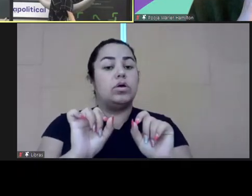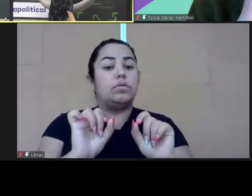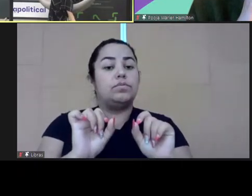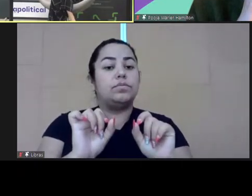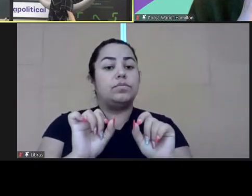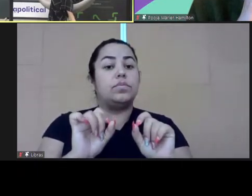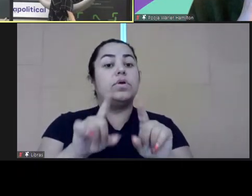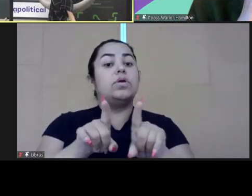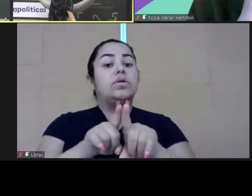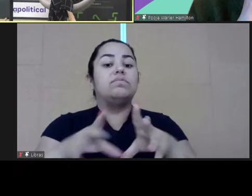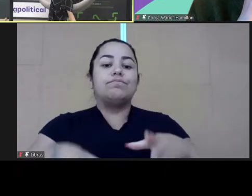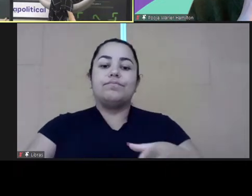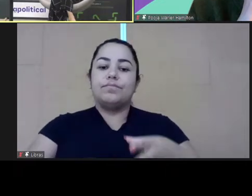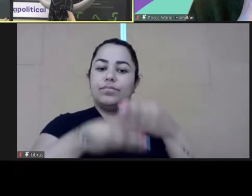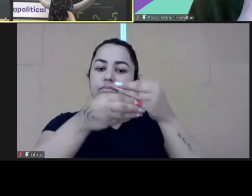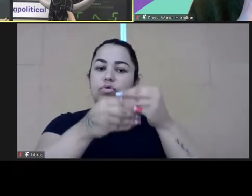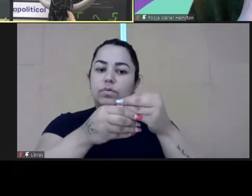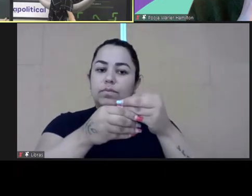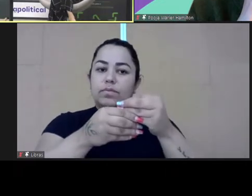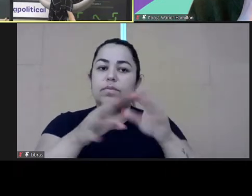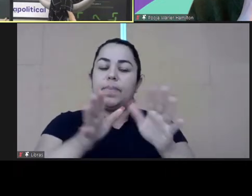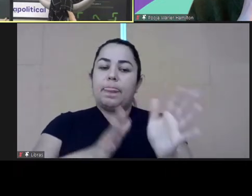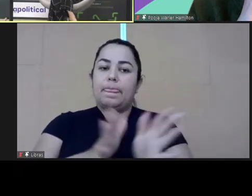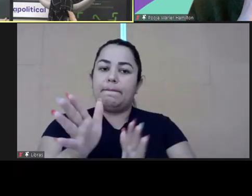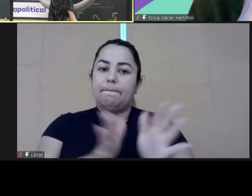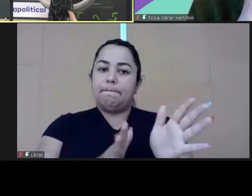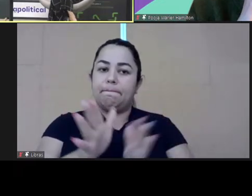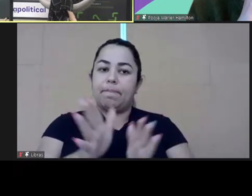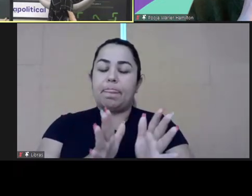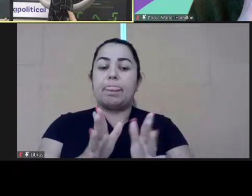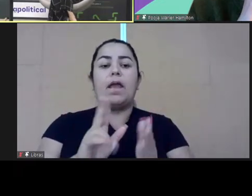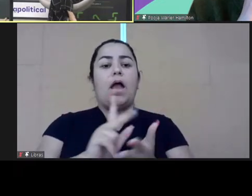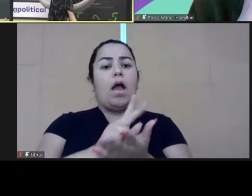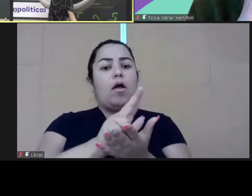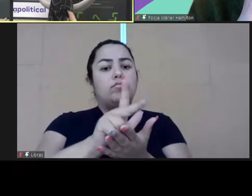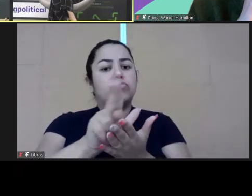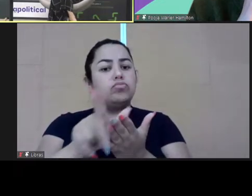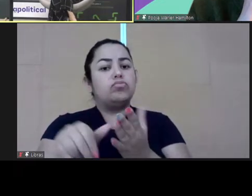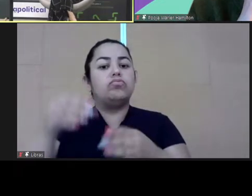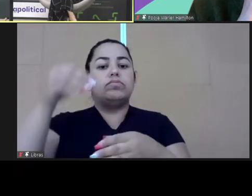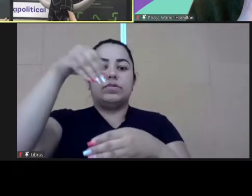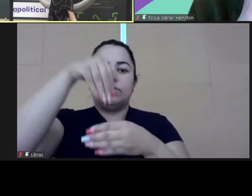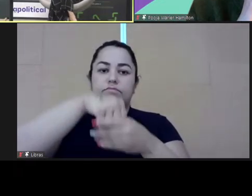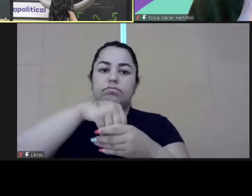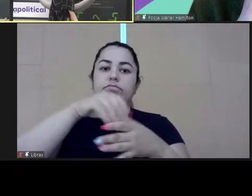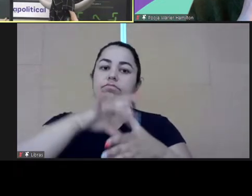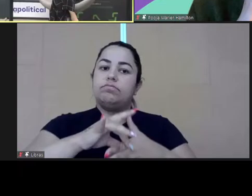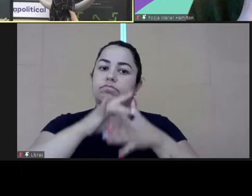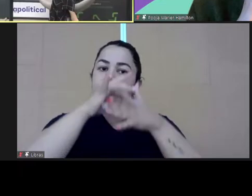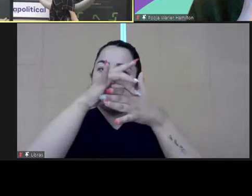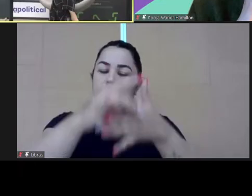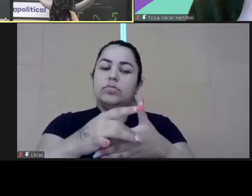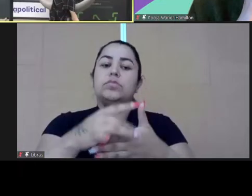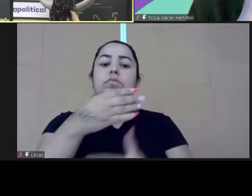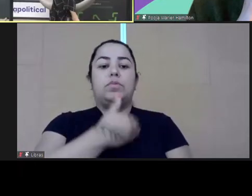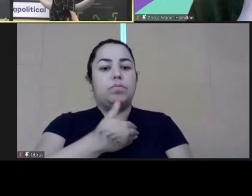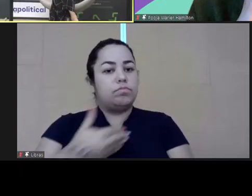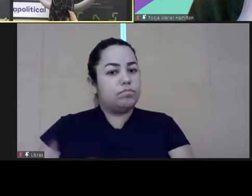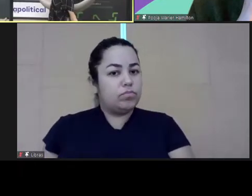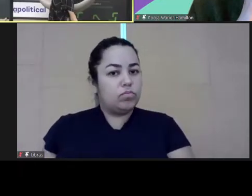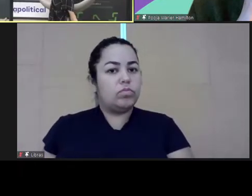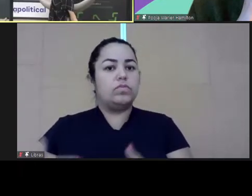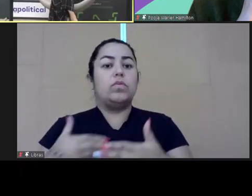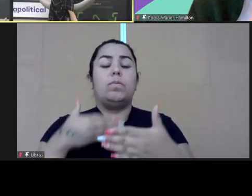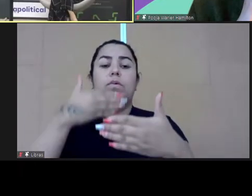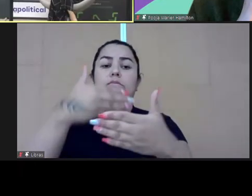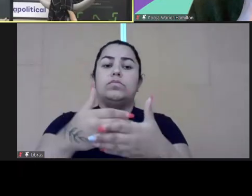team because I think that the team because this equity in the leadership in